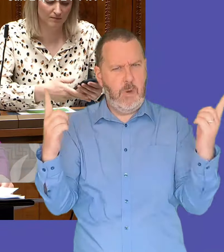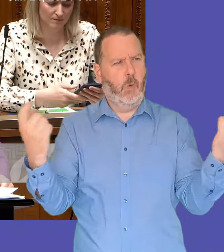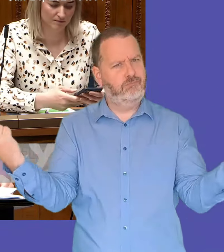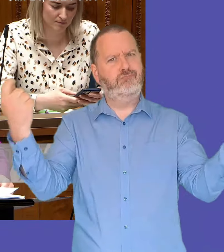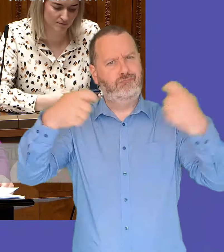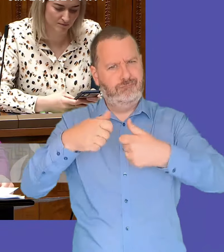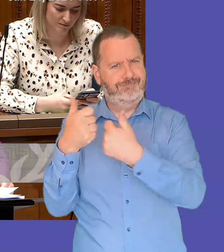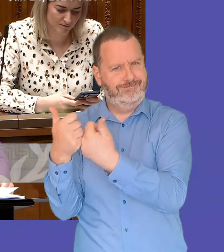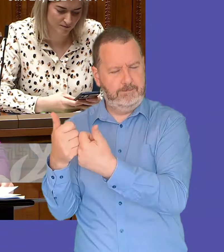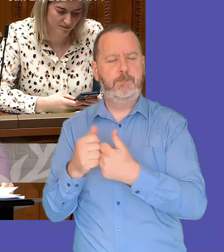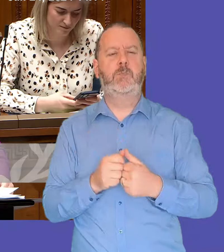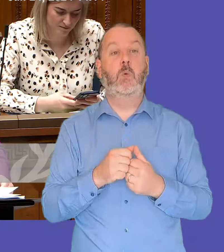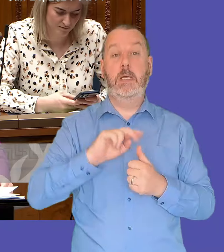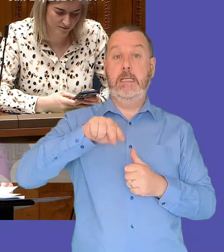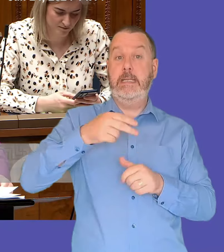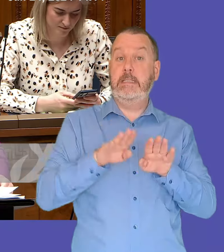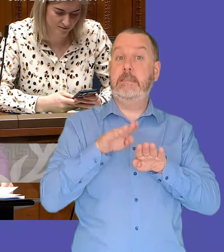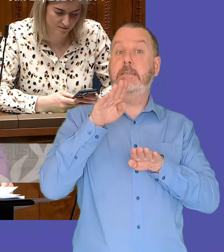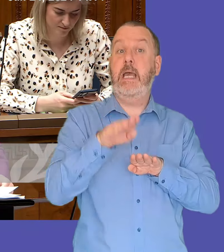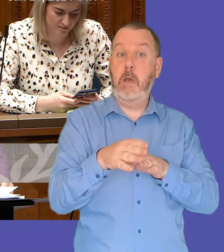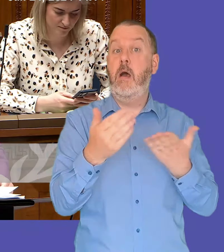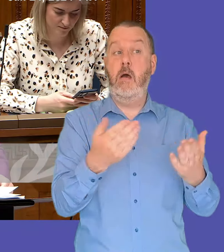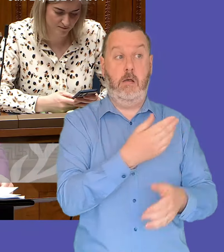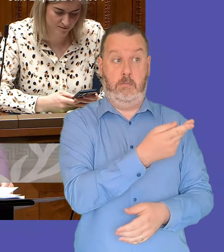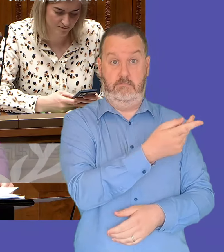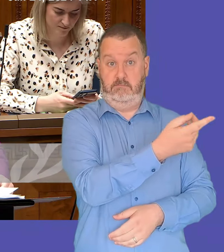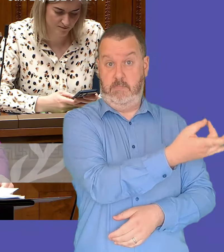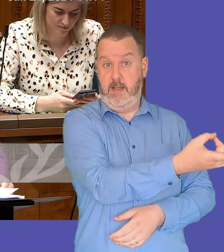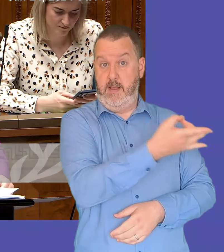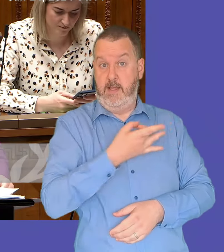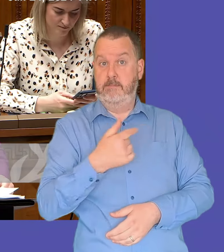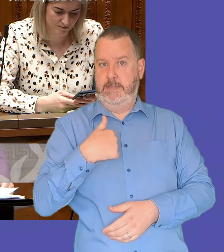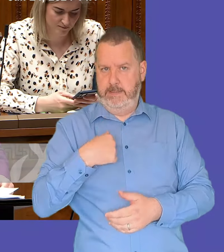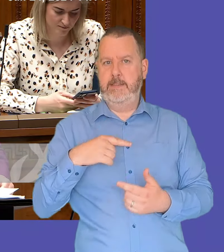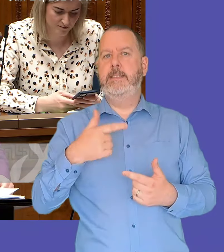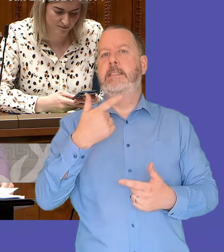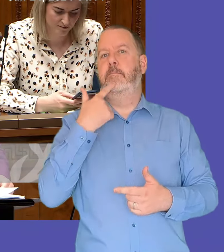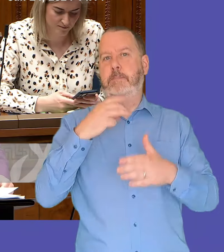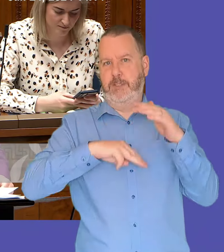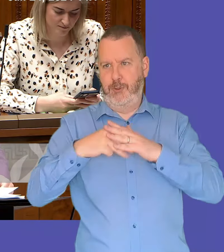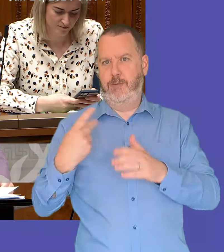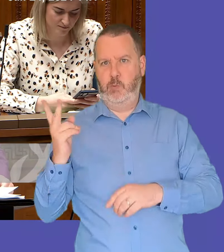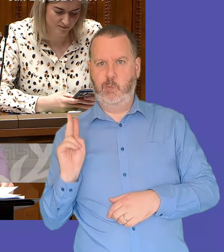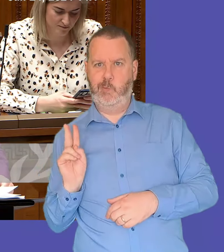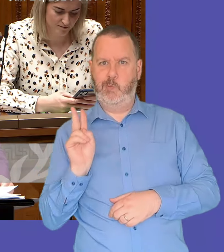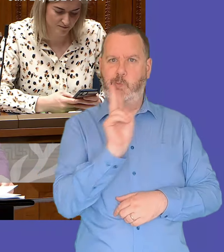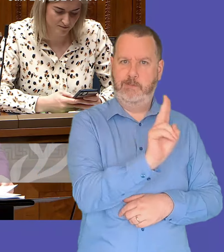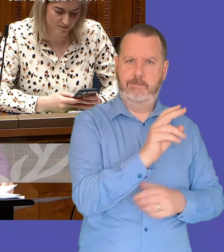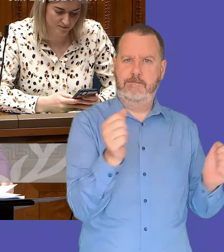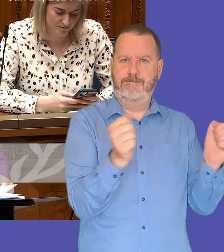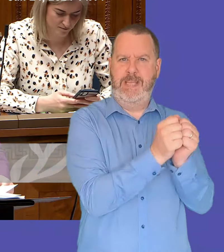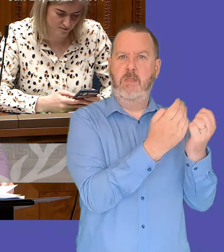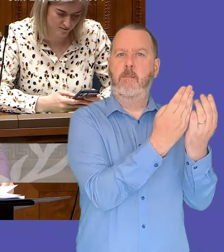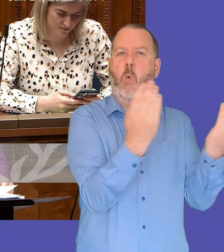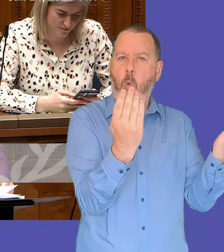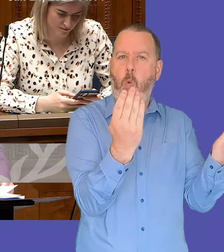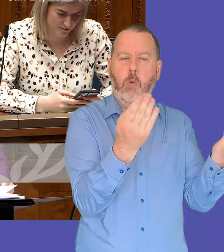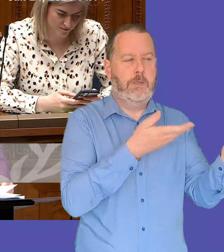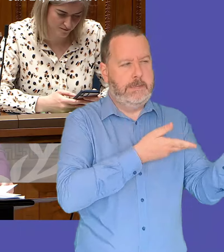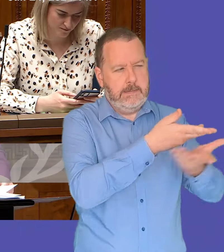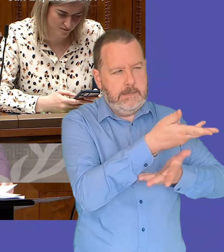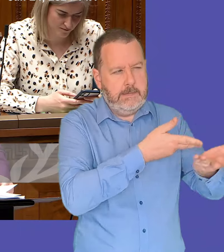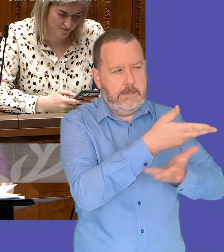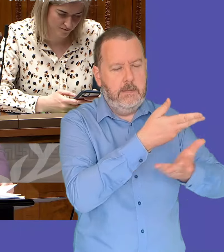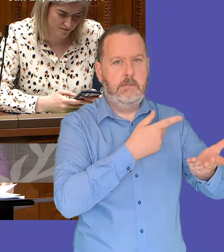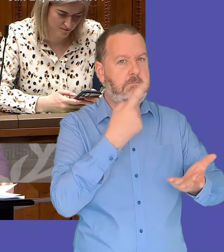the question that you ask um the deputy first minister and i have accepted an invitation to meet the board um to take stock of the current position and to